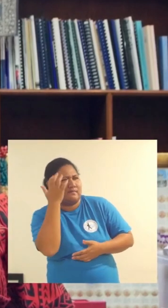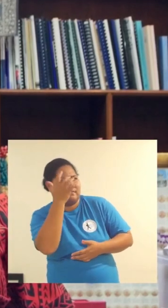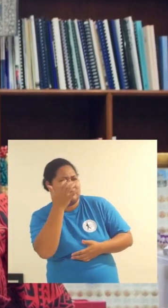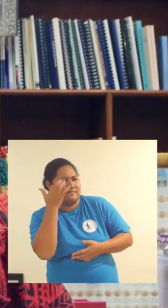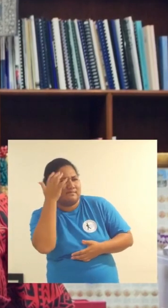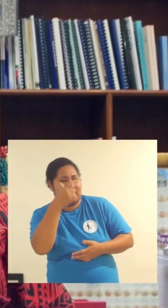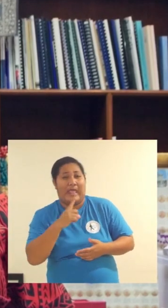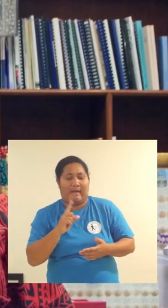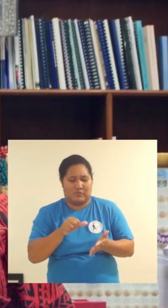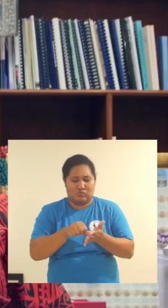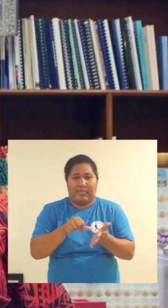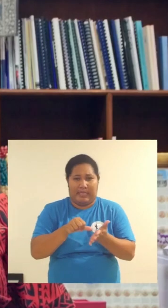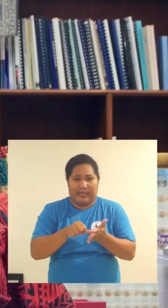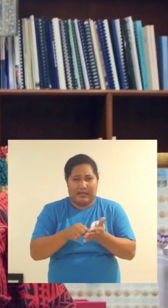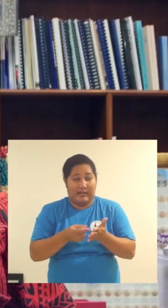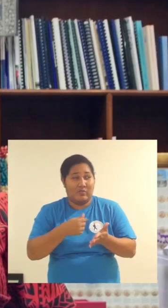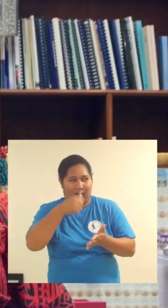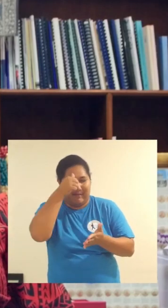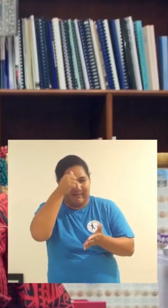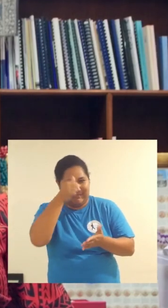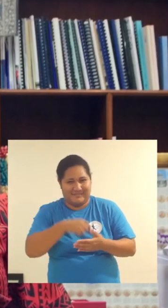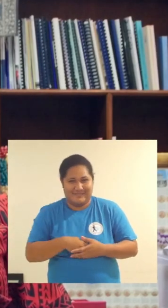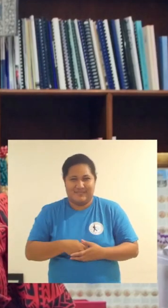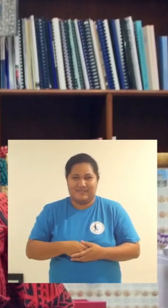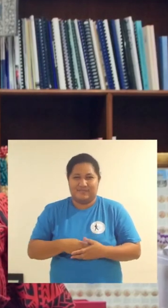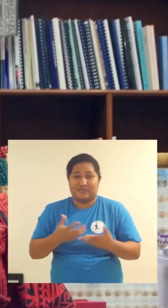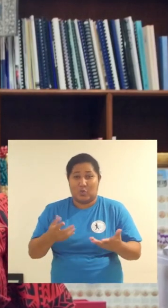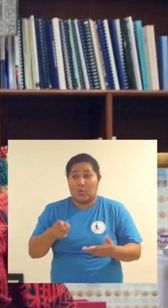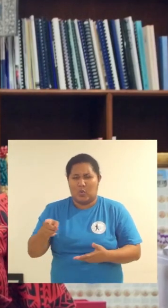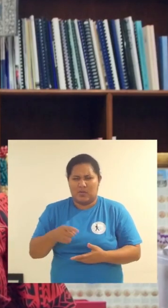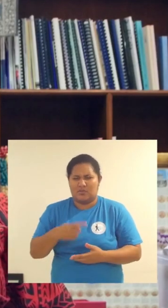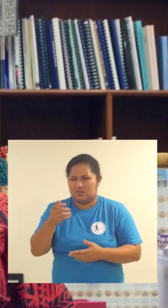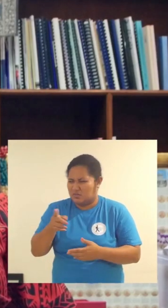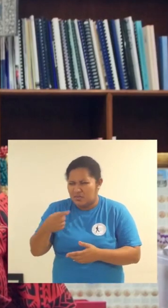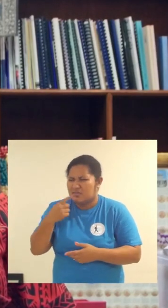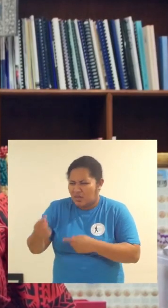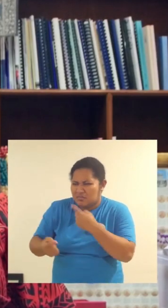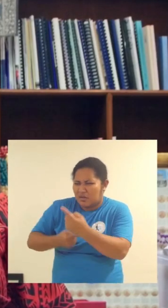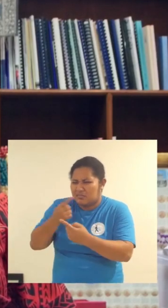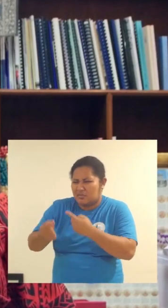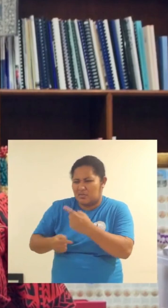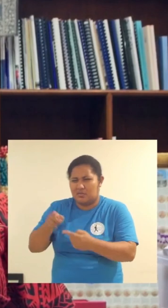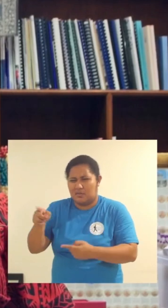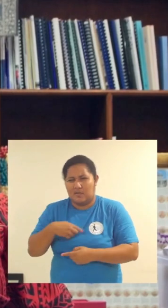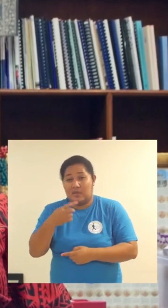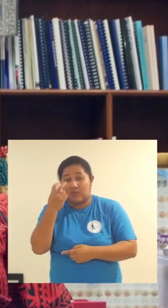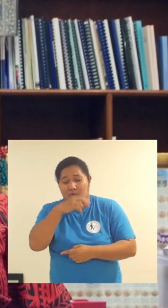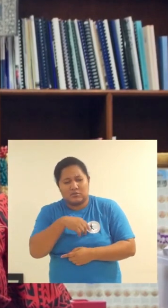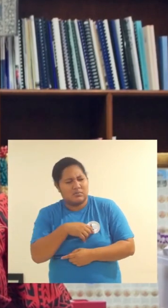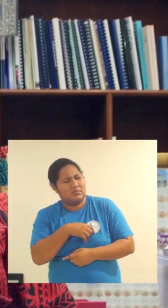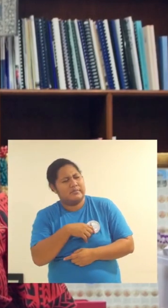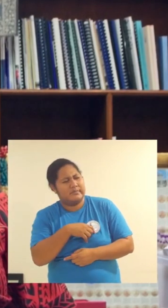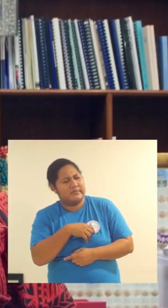myself, and of And I was proud of myself, and I got to job.